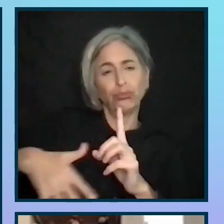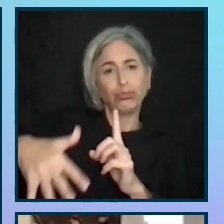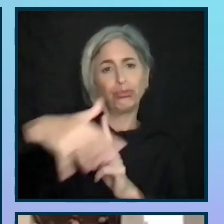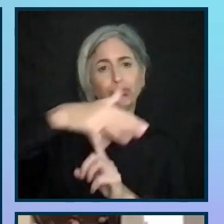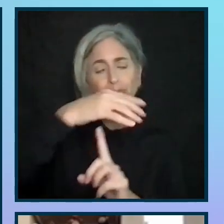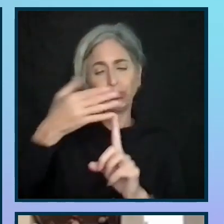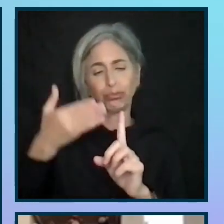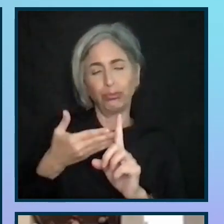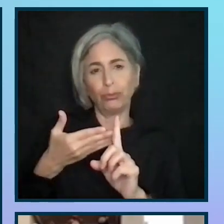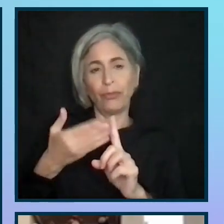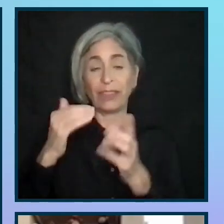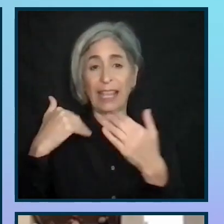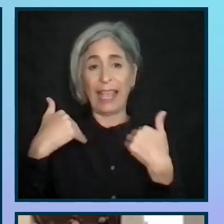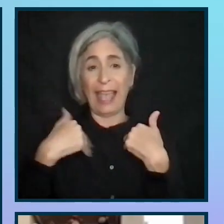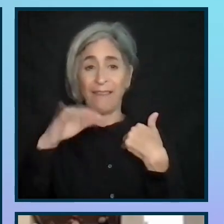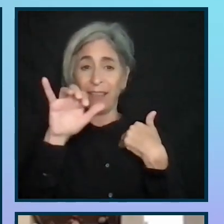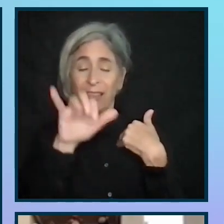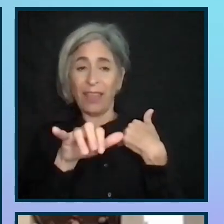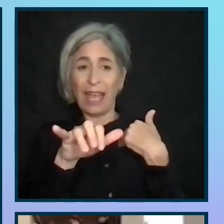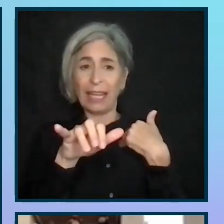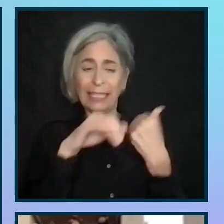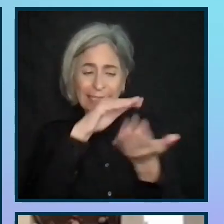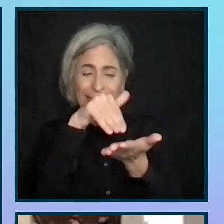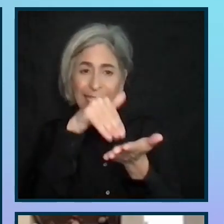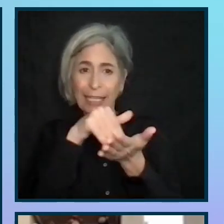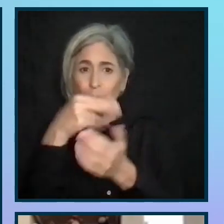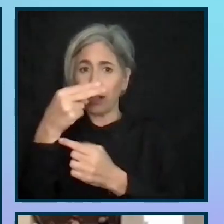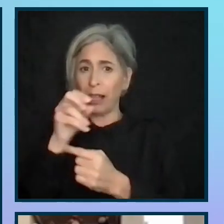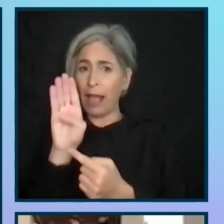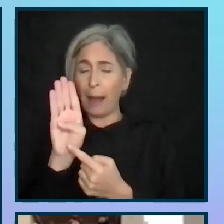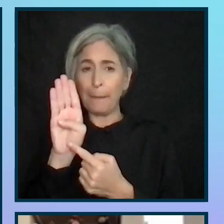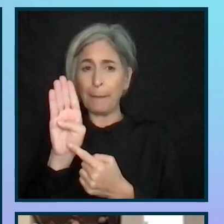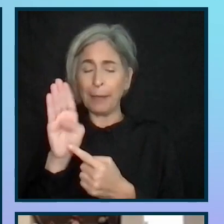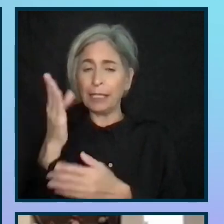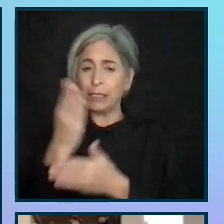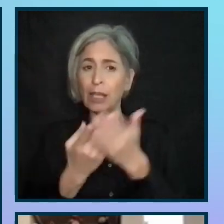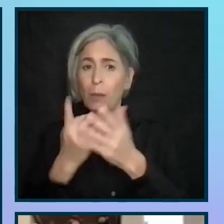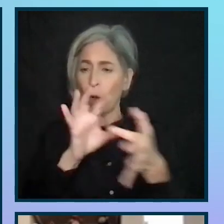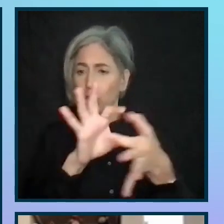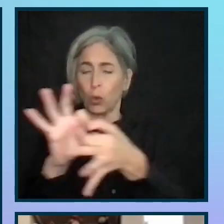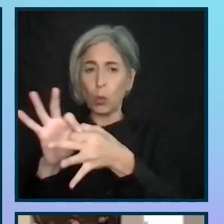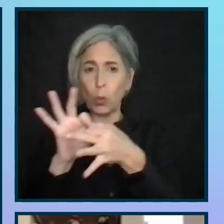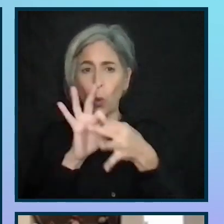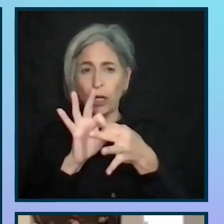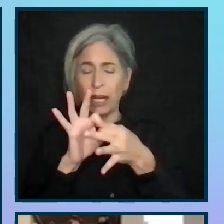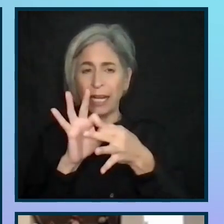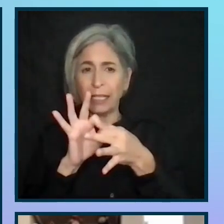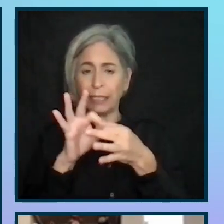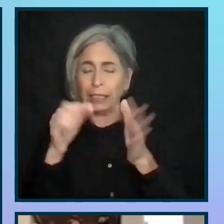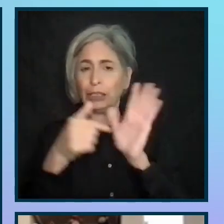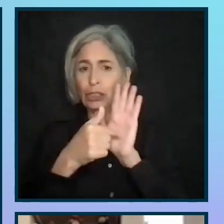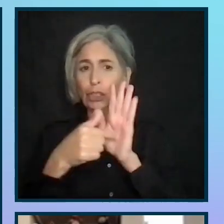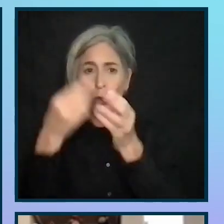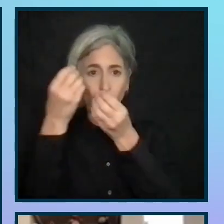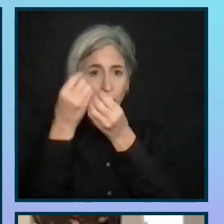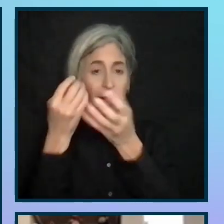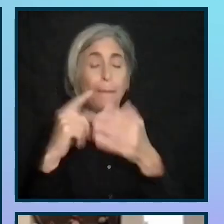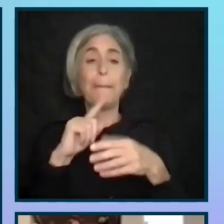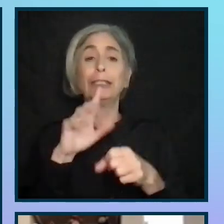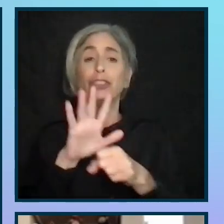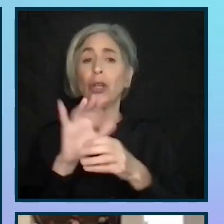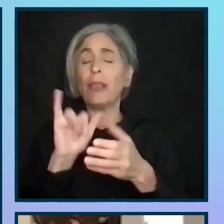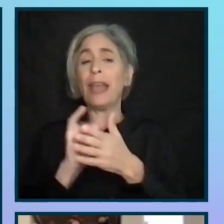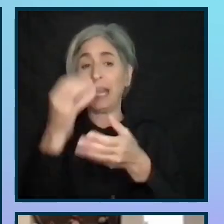Having that centralized hub, having someone coordinating, ensure the information isn't lost or